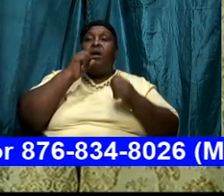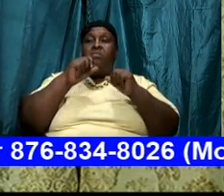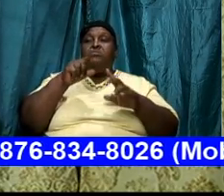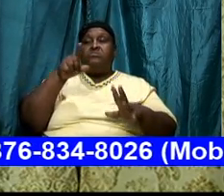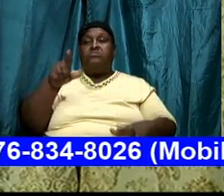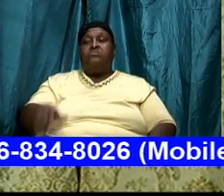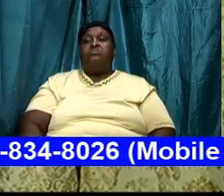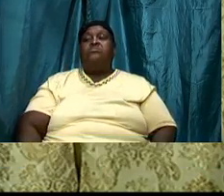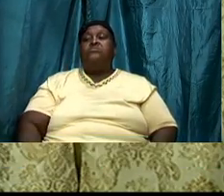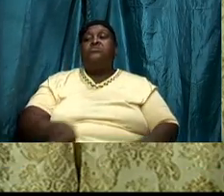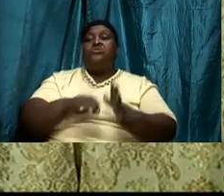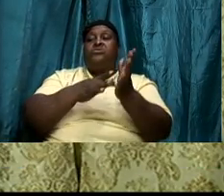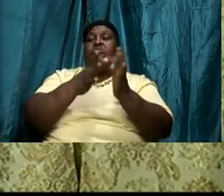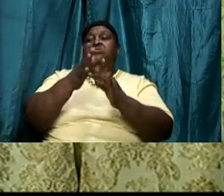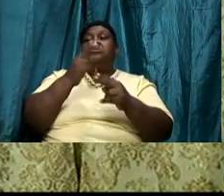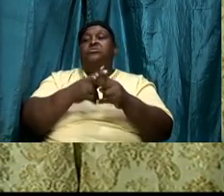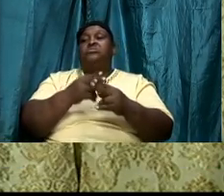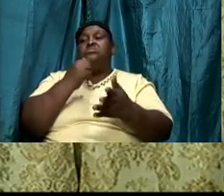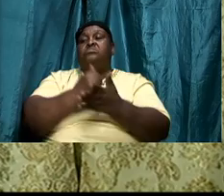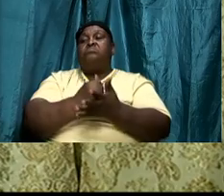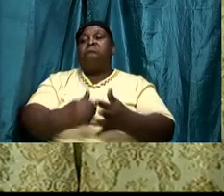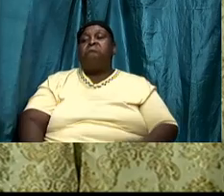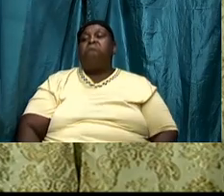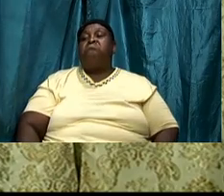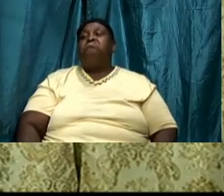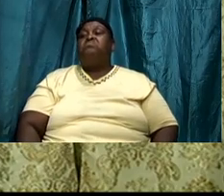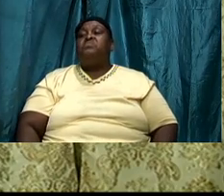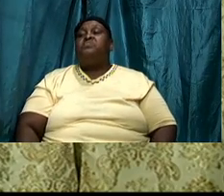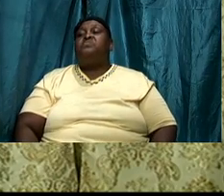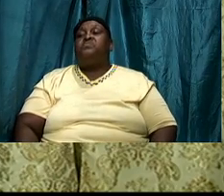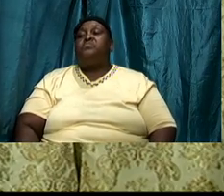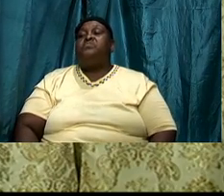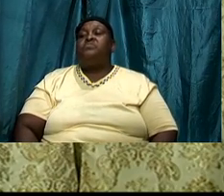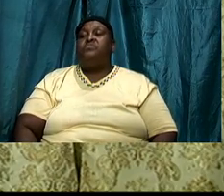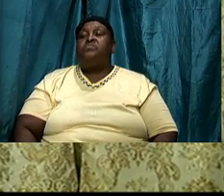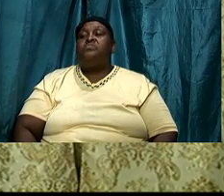in Jesus name amen amen